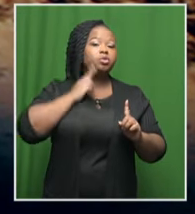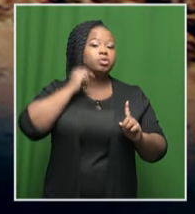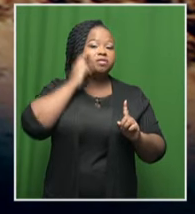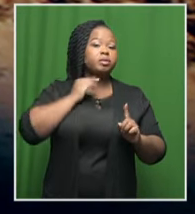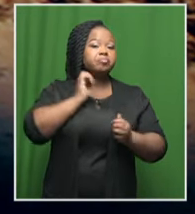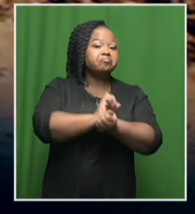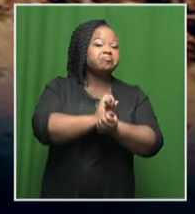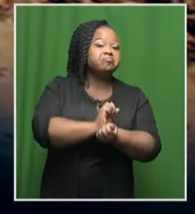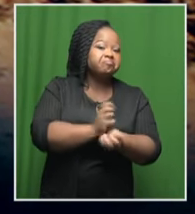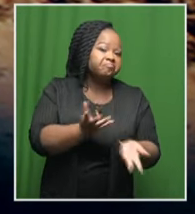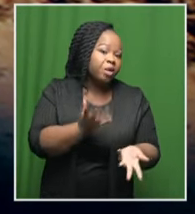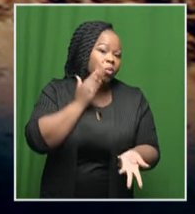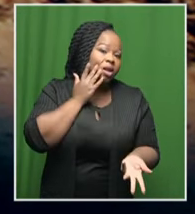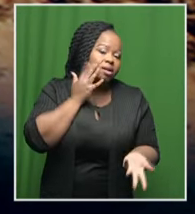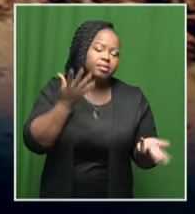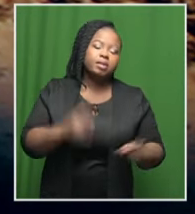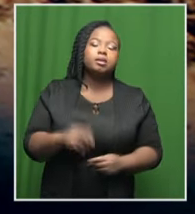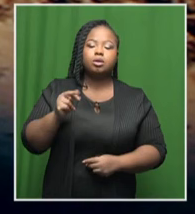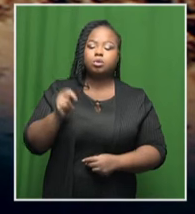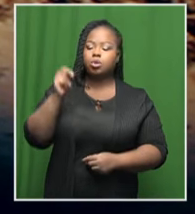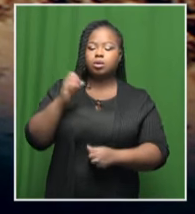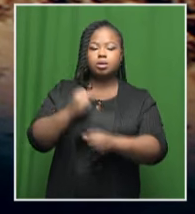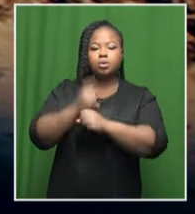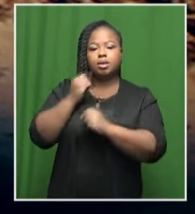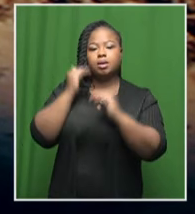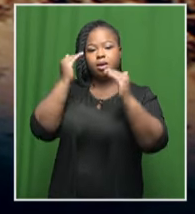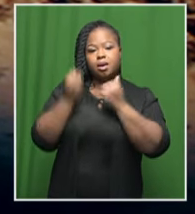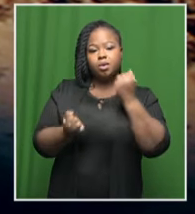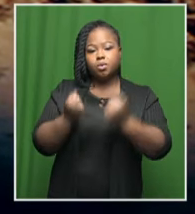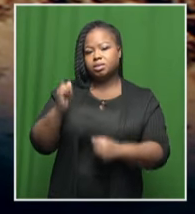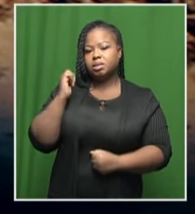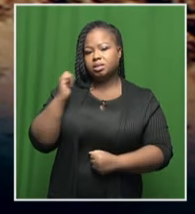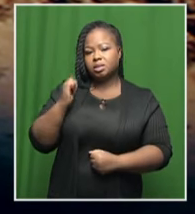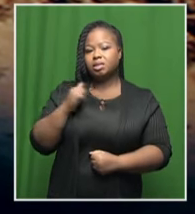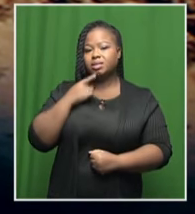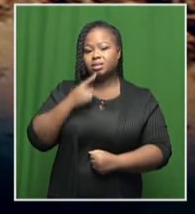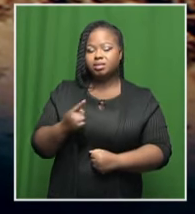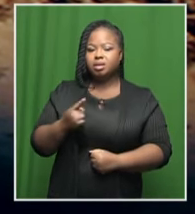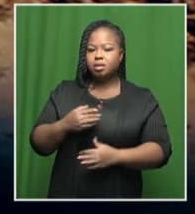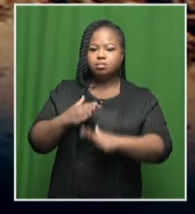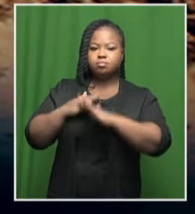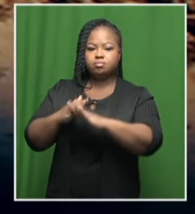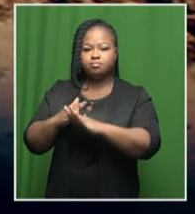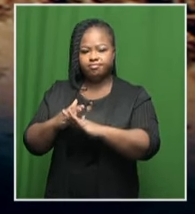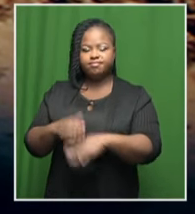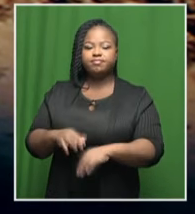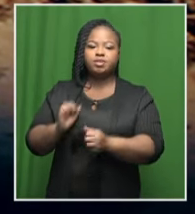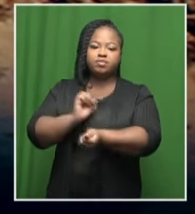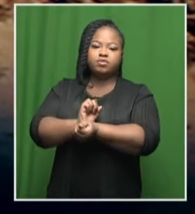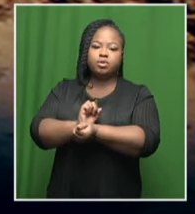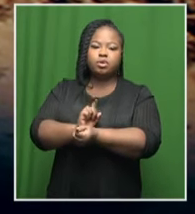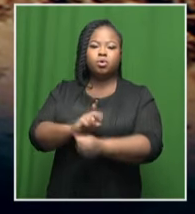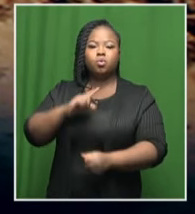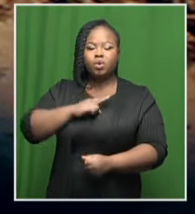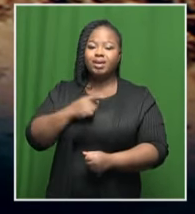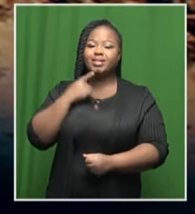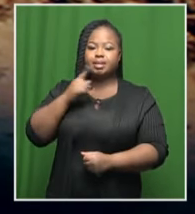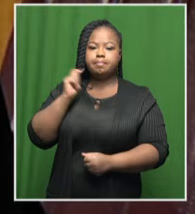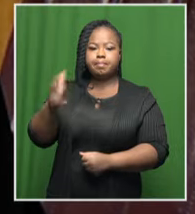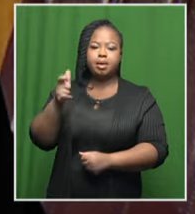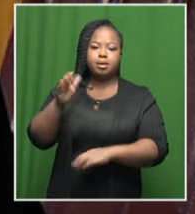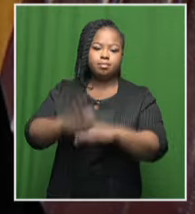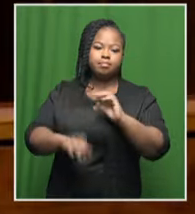will be arrested. The North Gauteng High Court yesterday struck her urgent bid to block the arrest from the roll with